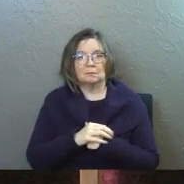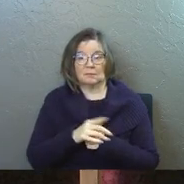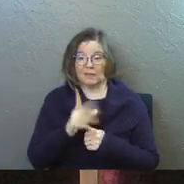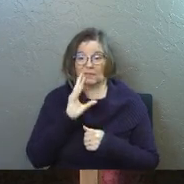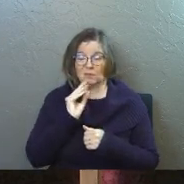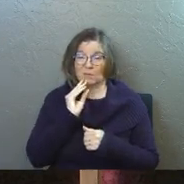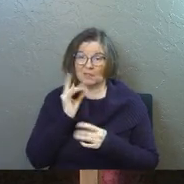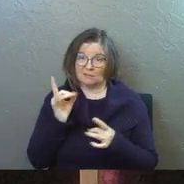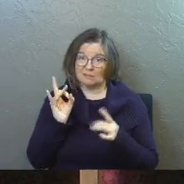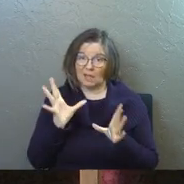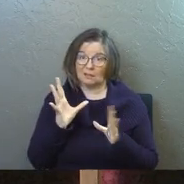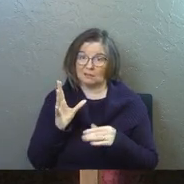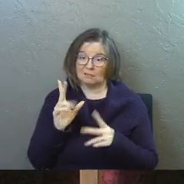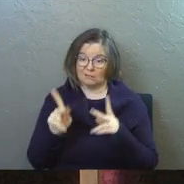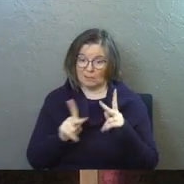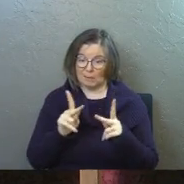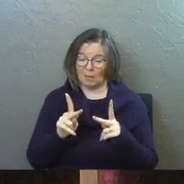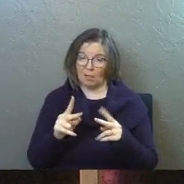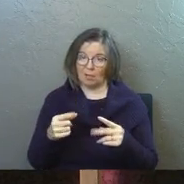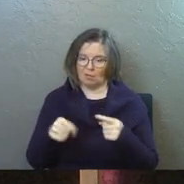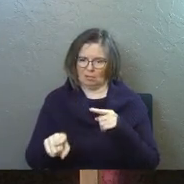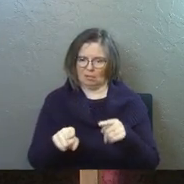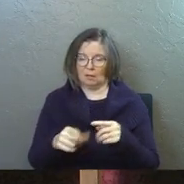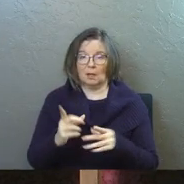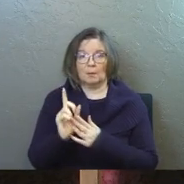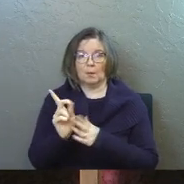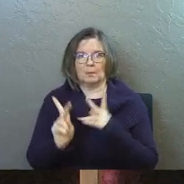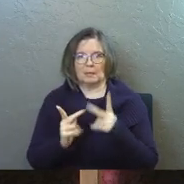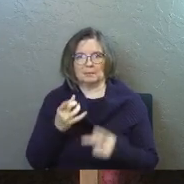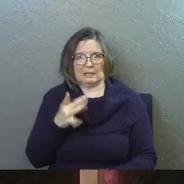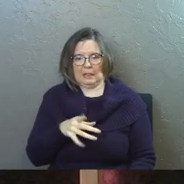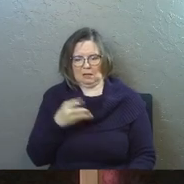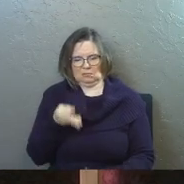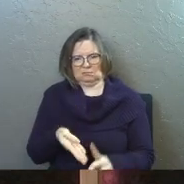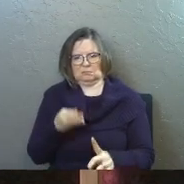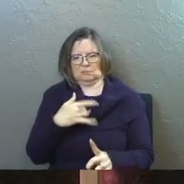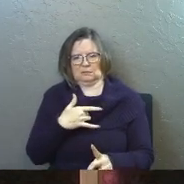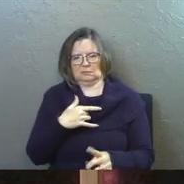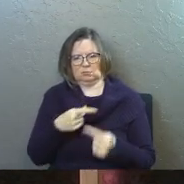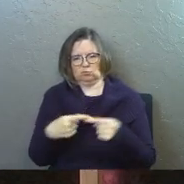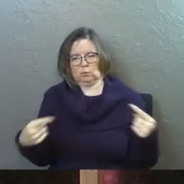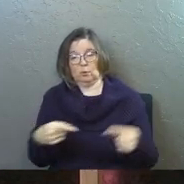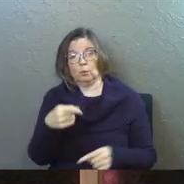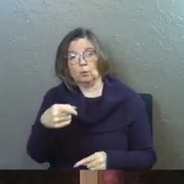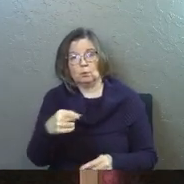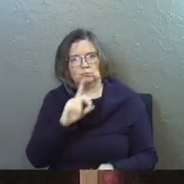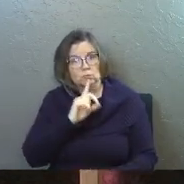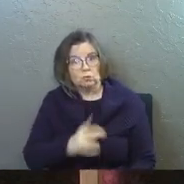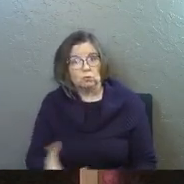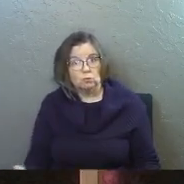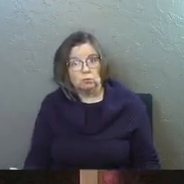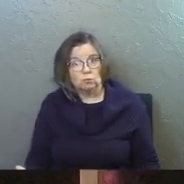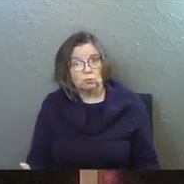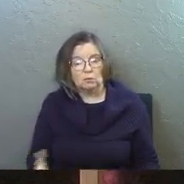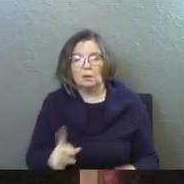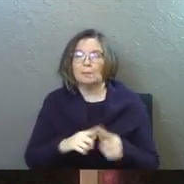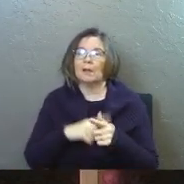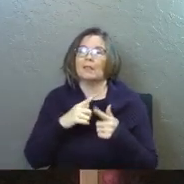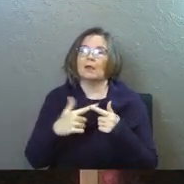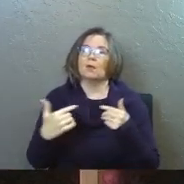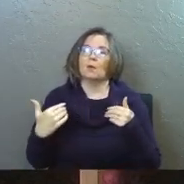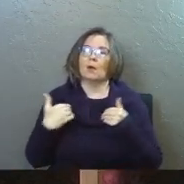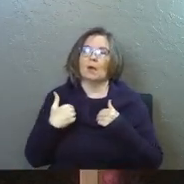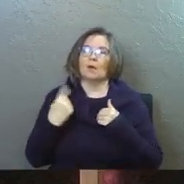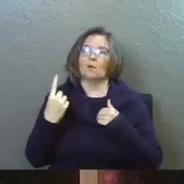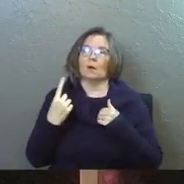Have you been hated? You've had moments where people didn't like you, where people disagreed with you? Sure. But then you